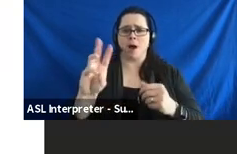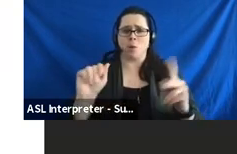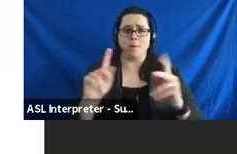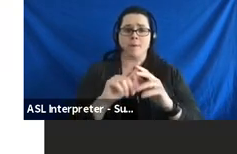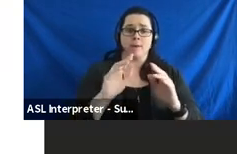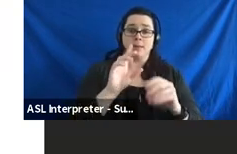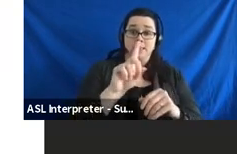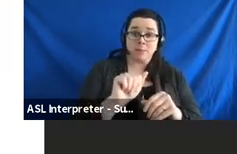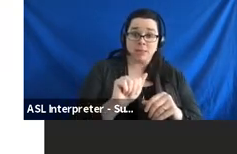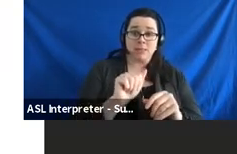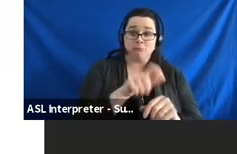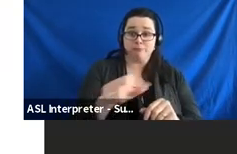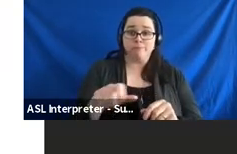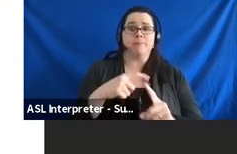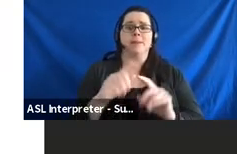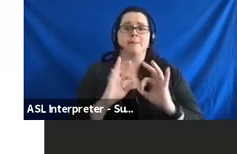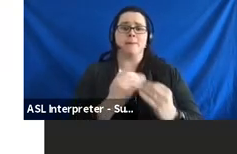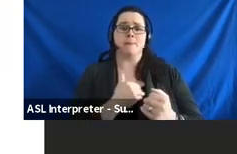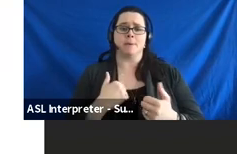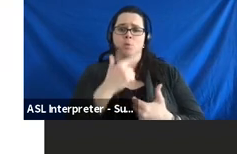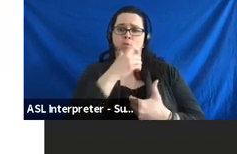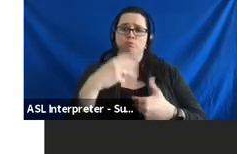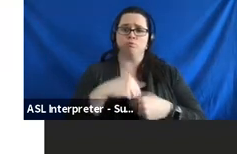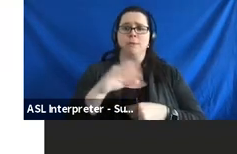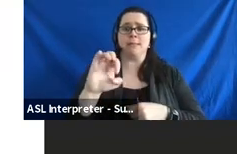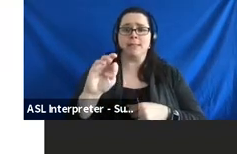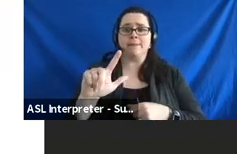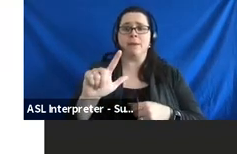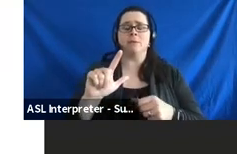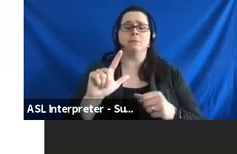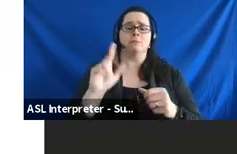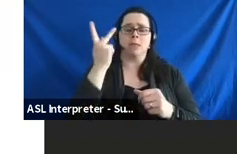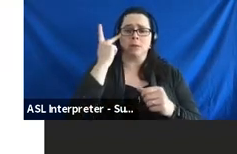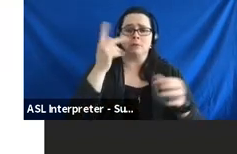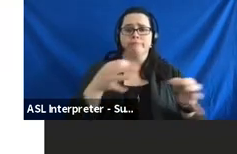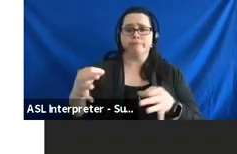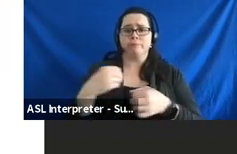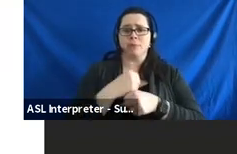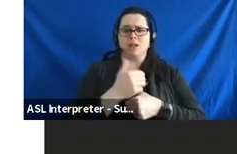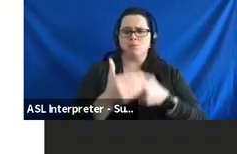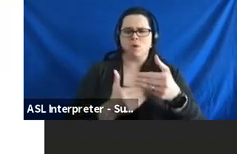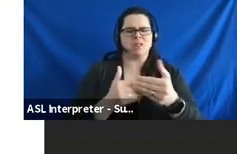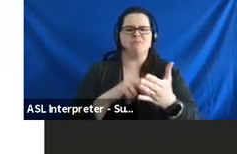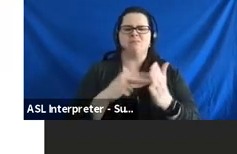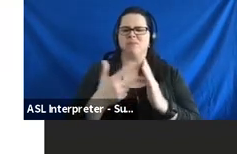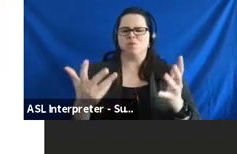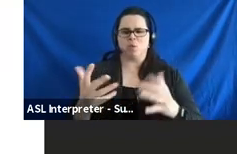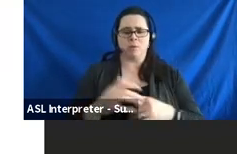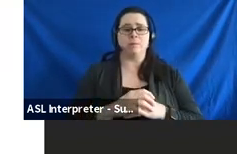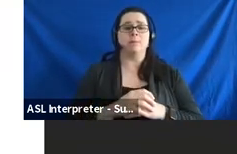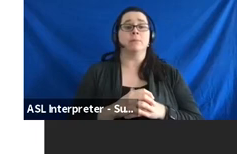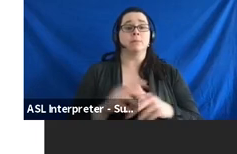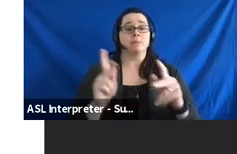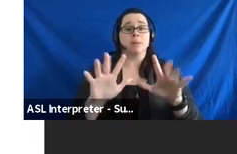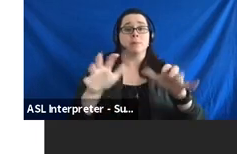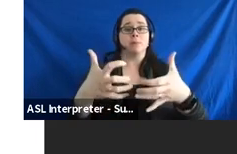members who engage in the civil and political decision-making process, this basically is talking about increasing those that